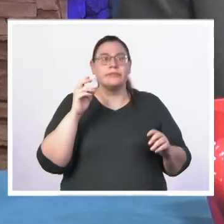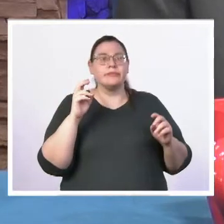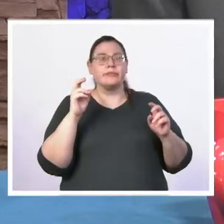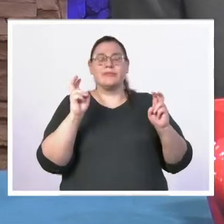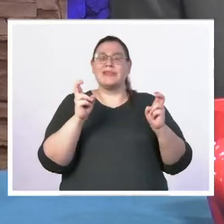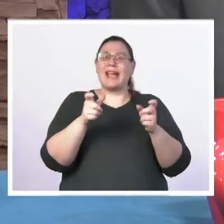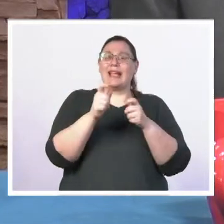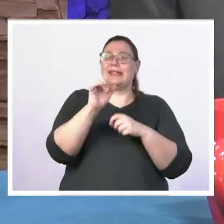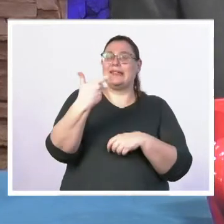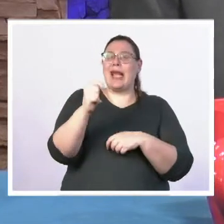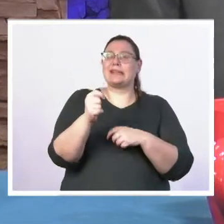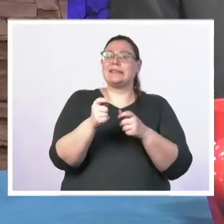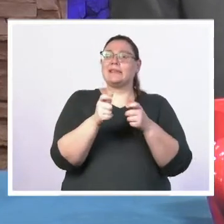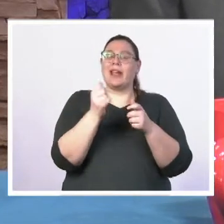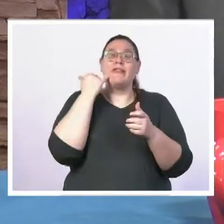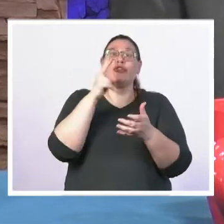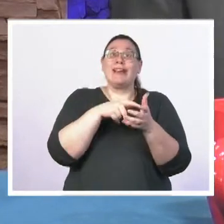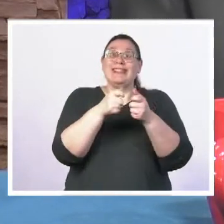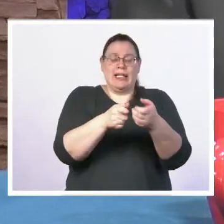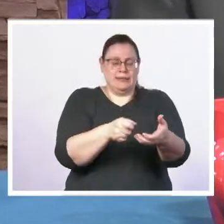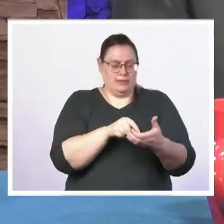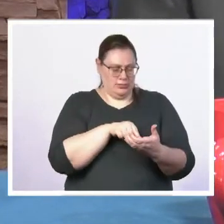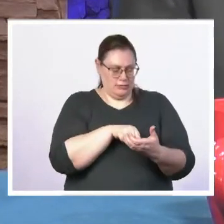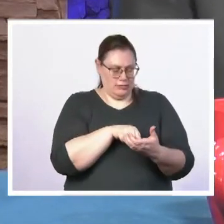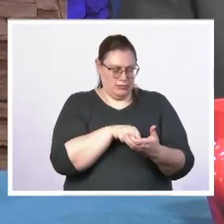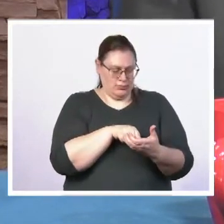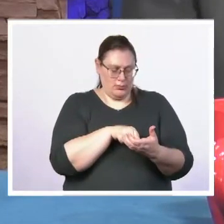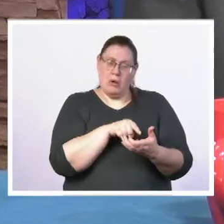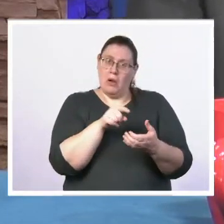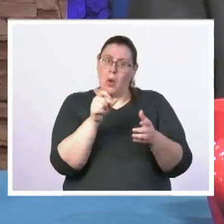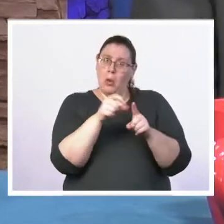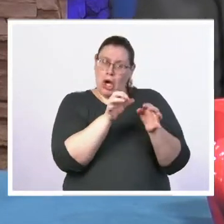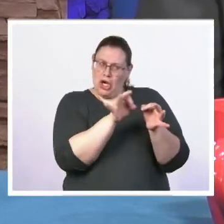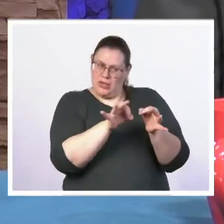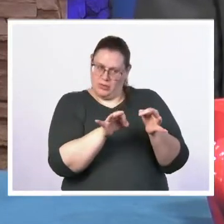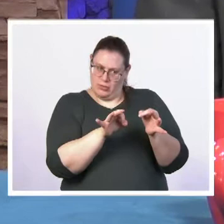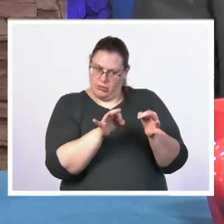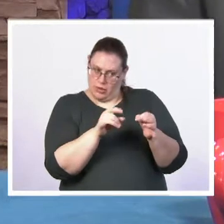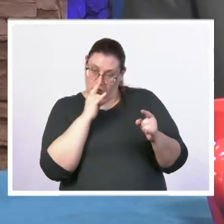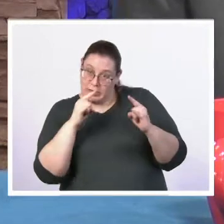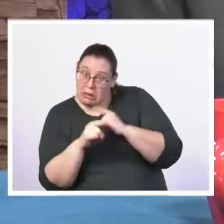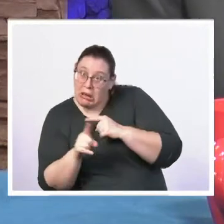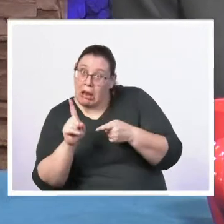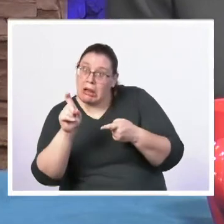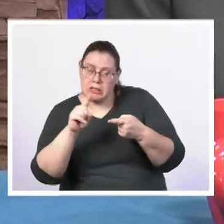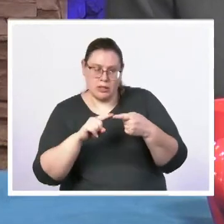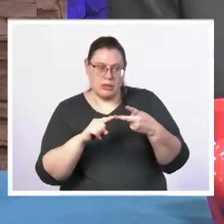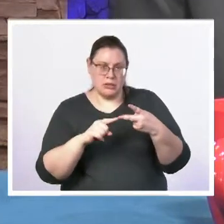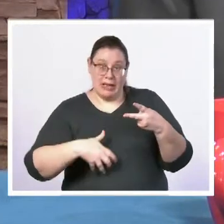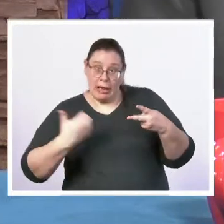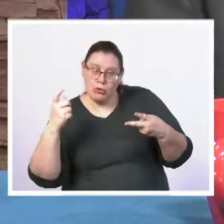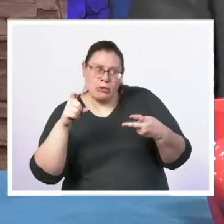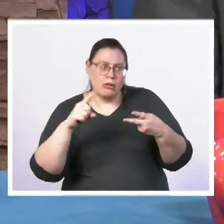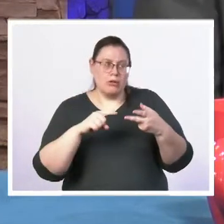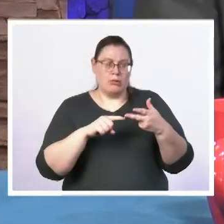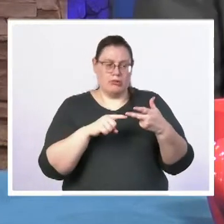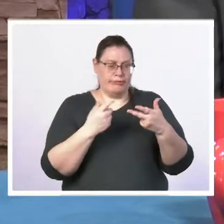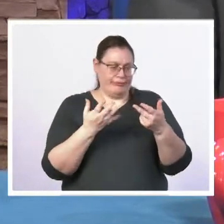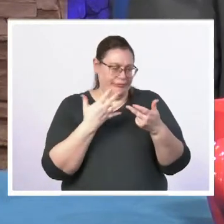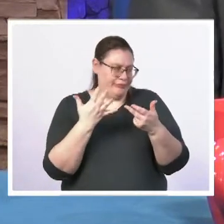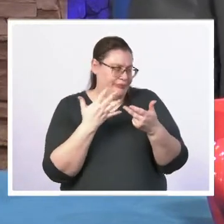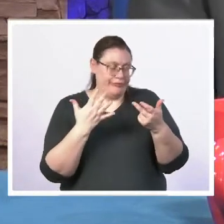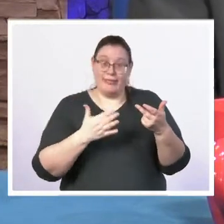get a text and you're not quite sure what the intent is behind it if somebody's being sarcastic if they're angry if they're